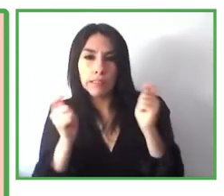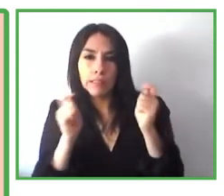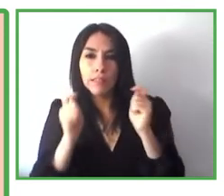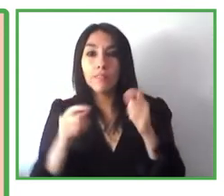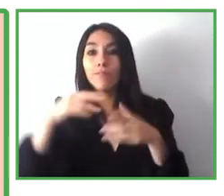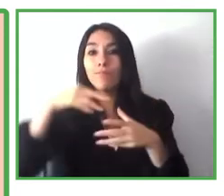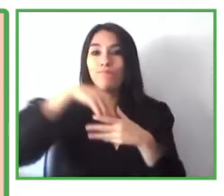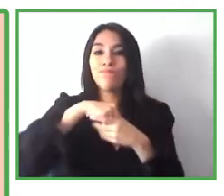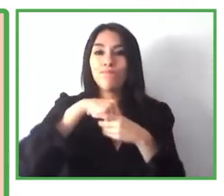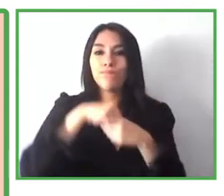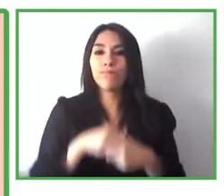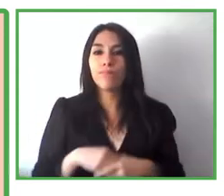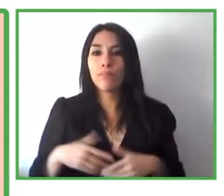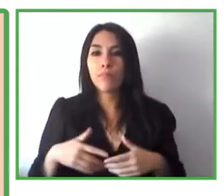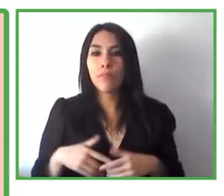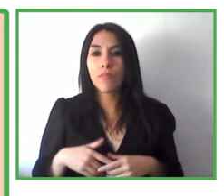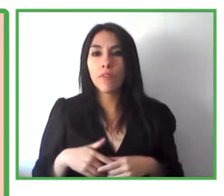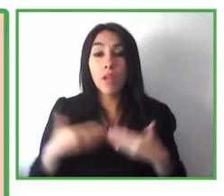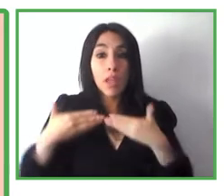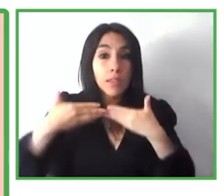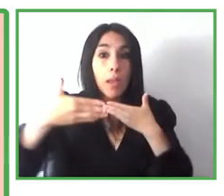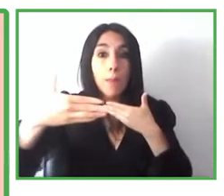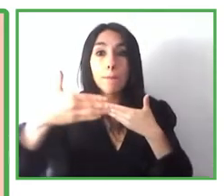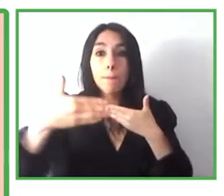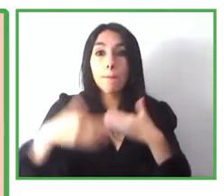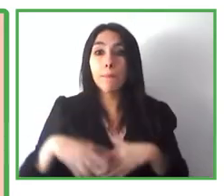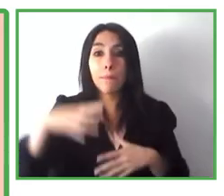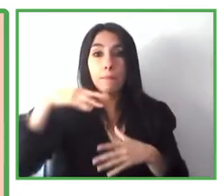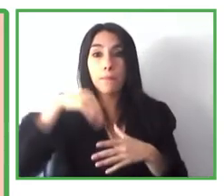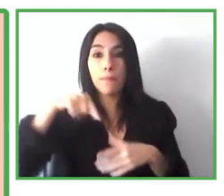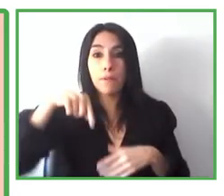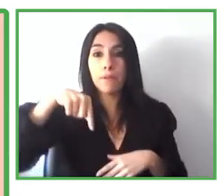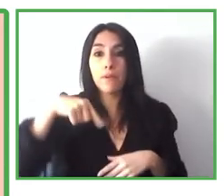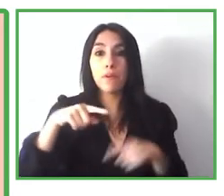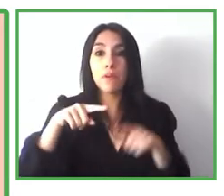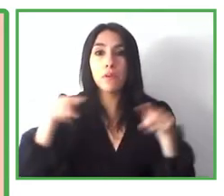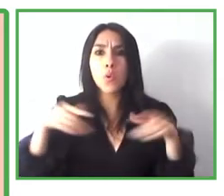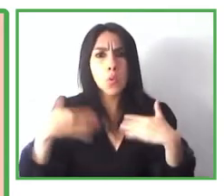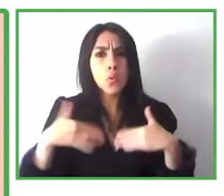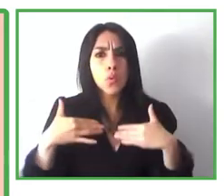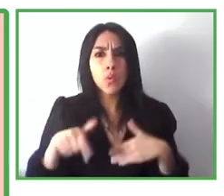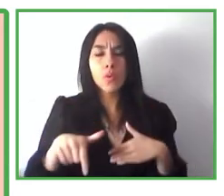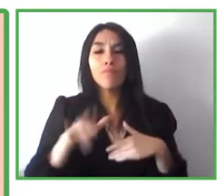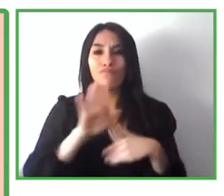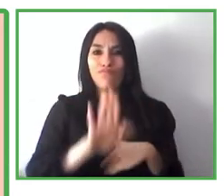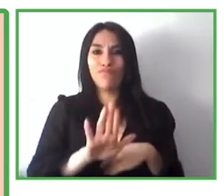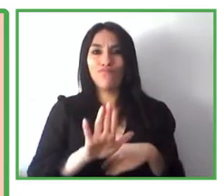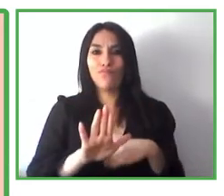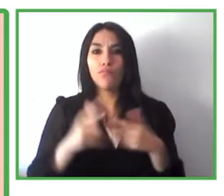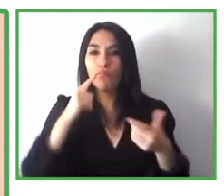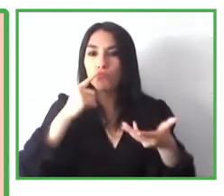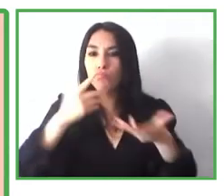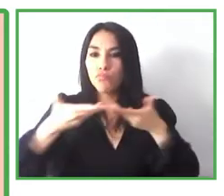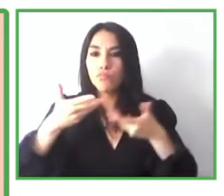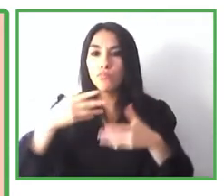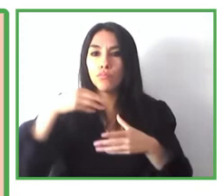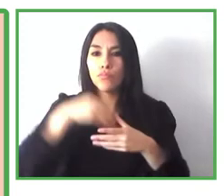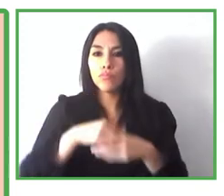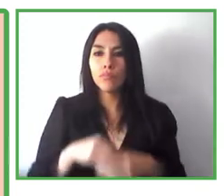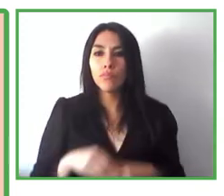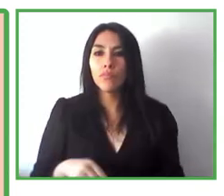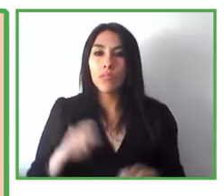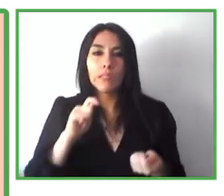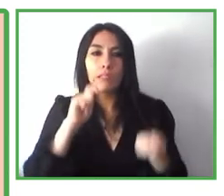design. So we are moving from a frozen or fixed interior design to a design which is